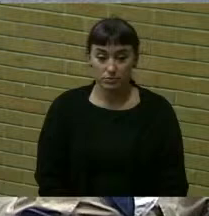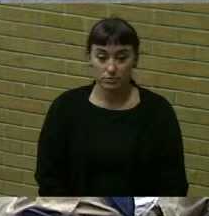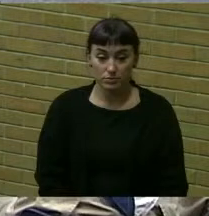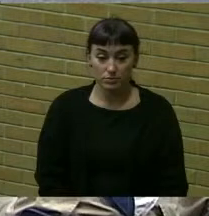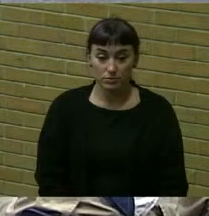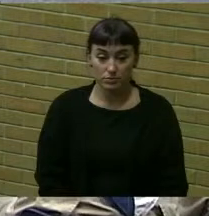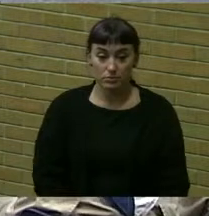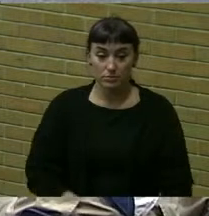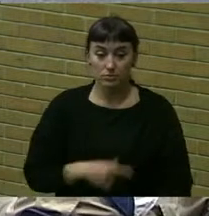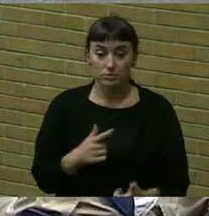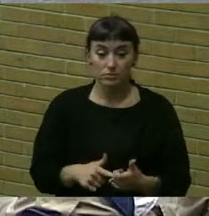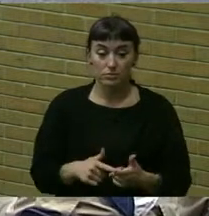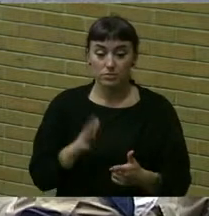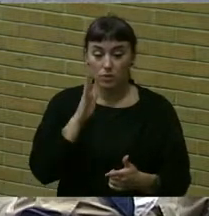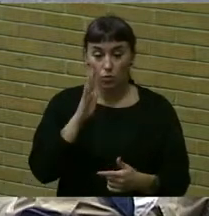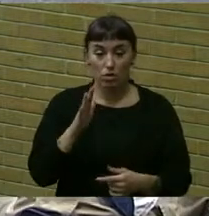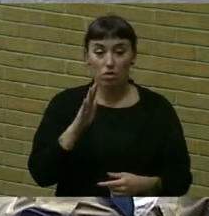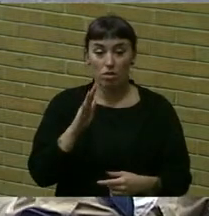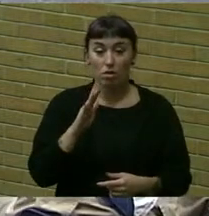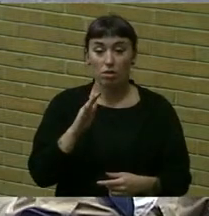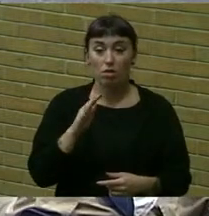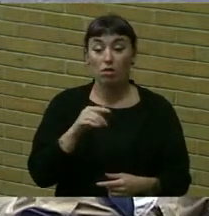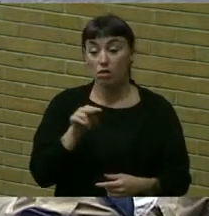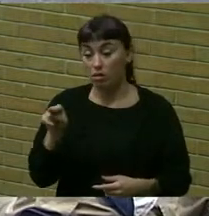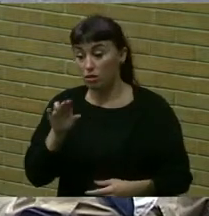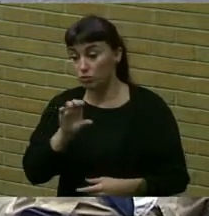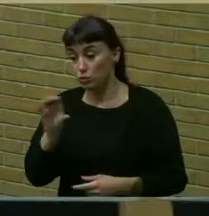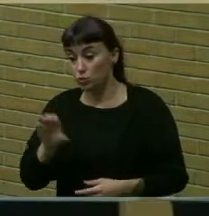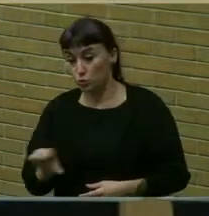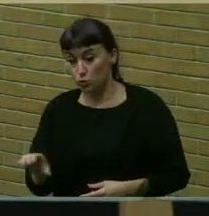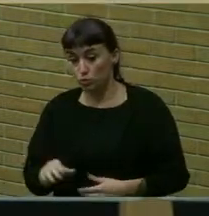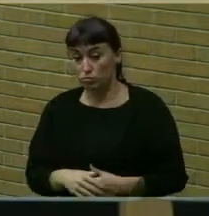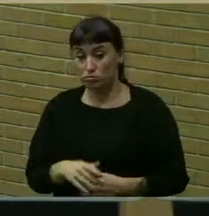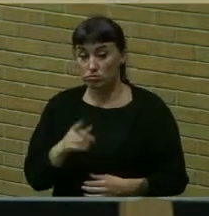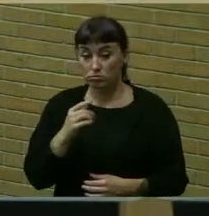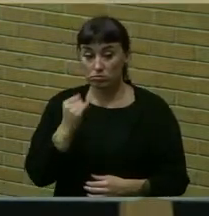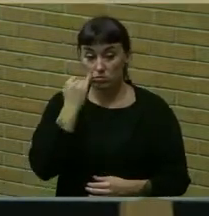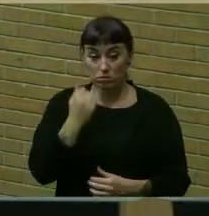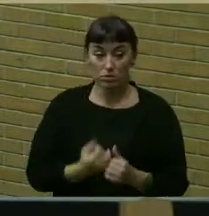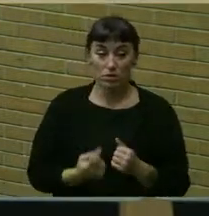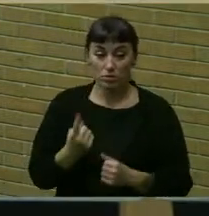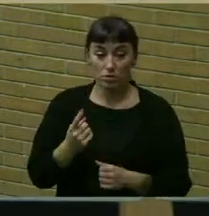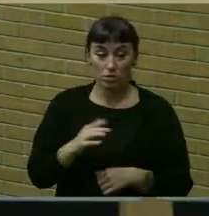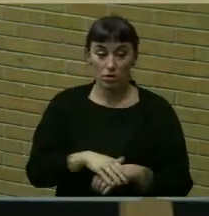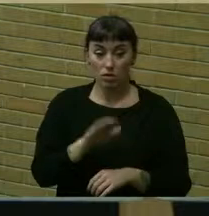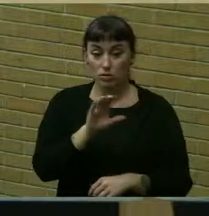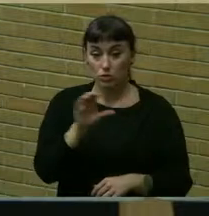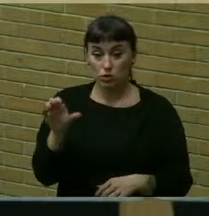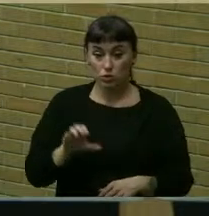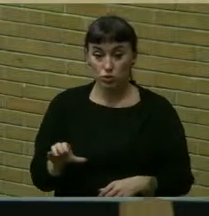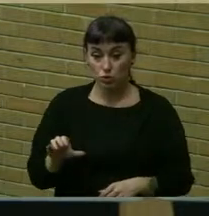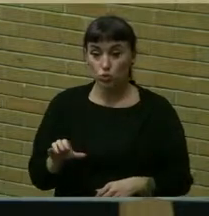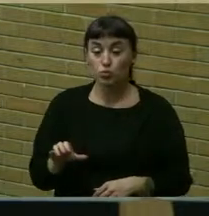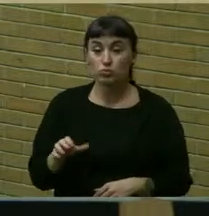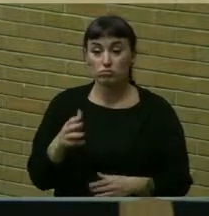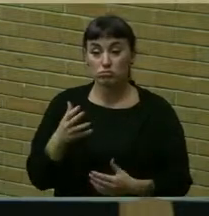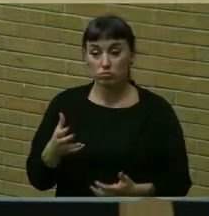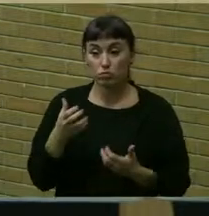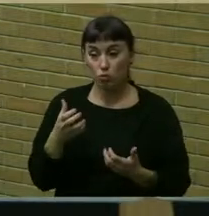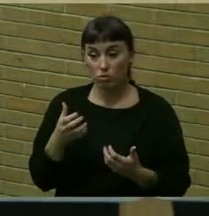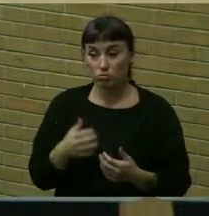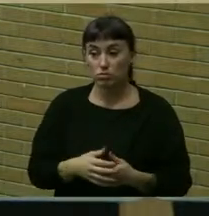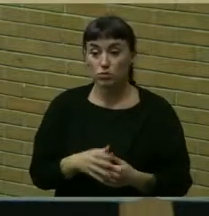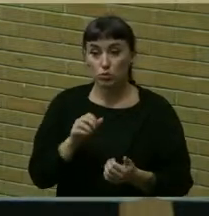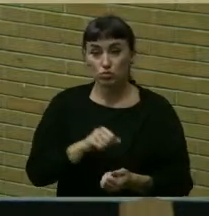Then I'll turn to Zoom. If there is anyone on the Zoom feed that would like